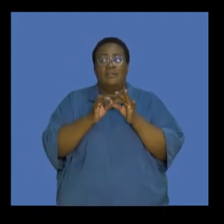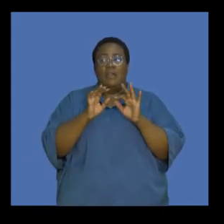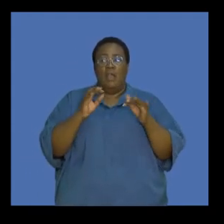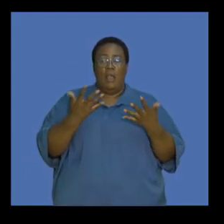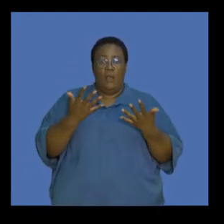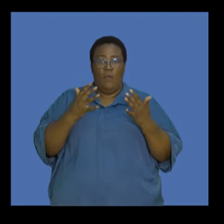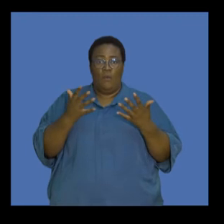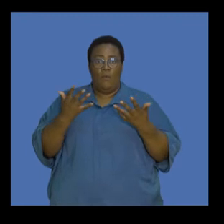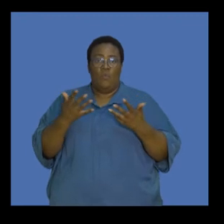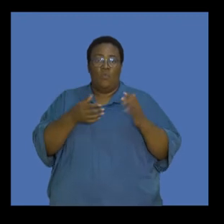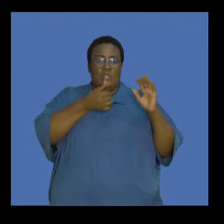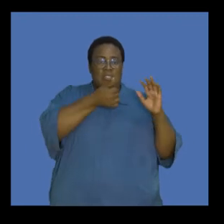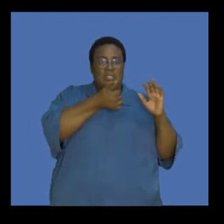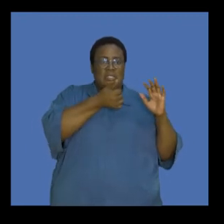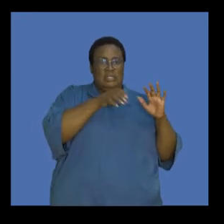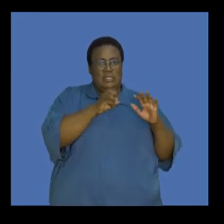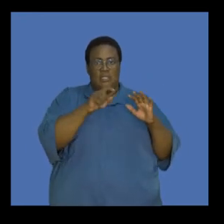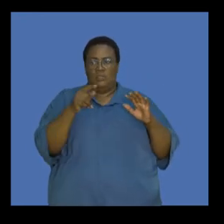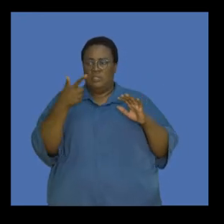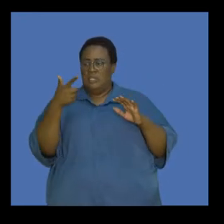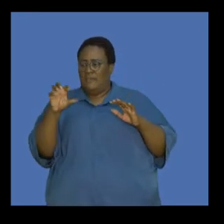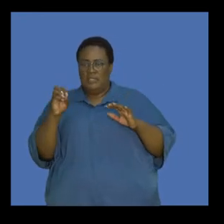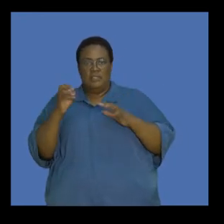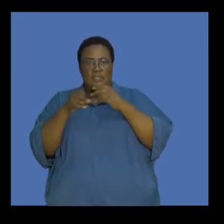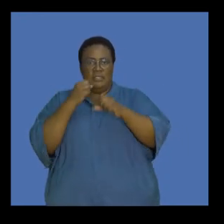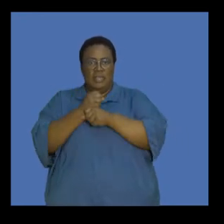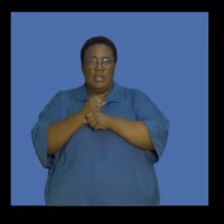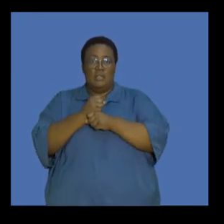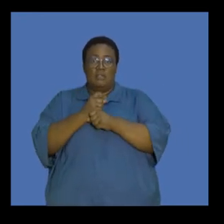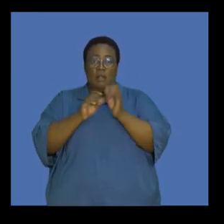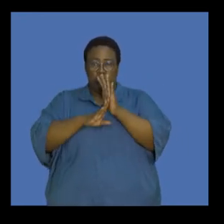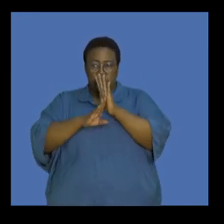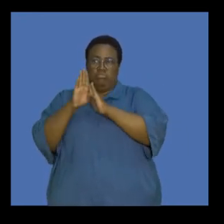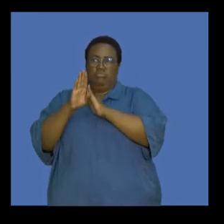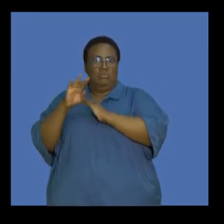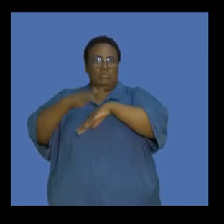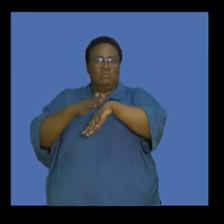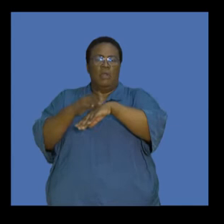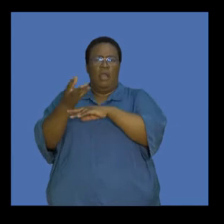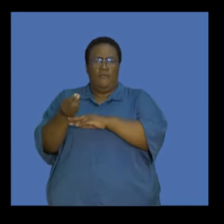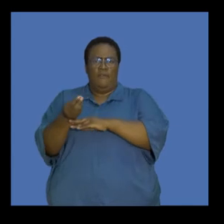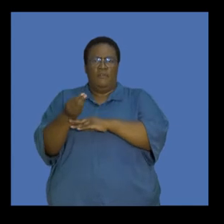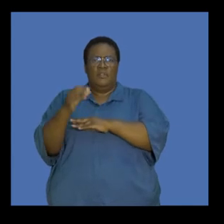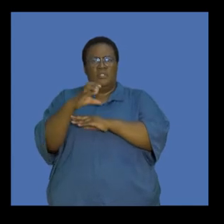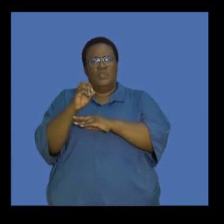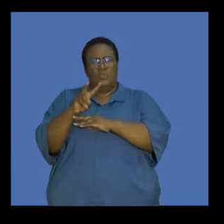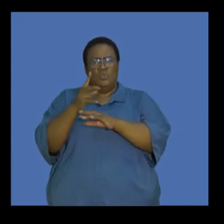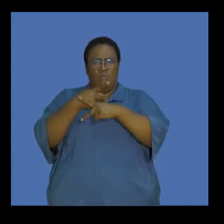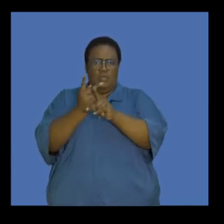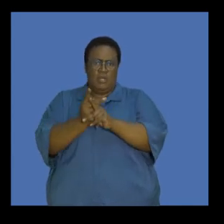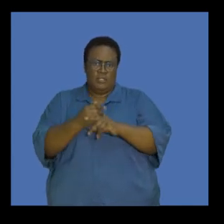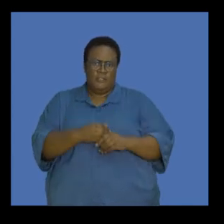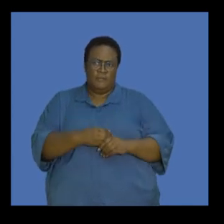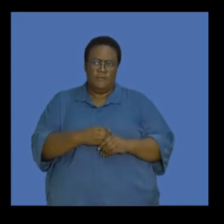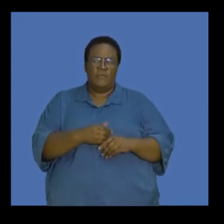over the last 60, 70 years there's been a radical increase in the carbon dioxide production. actually